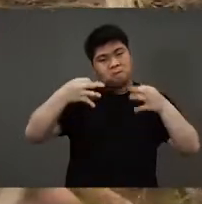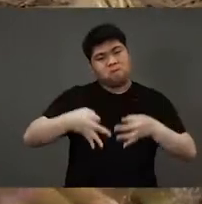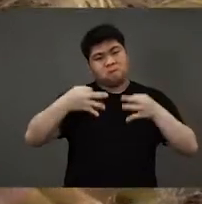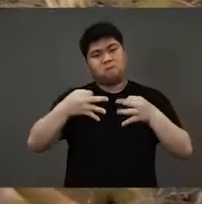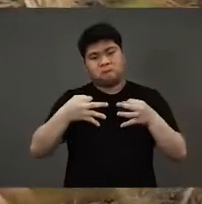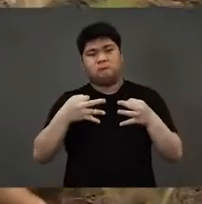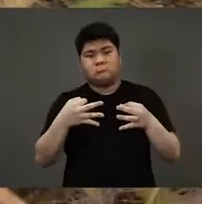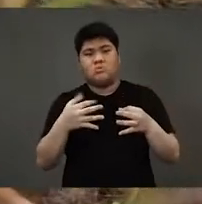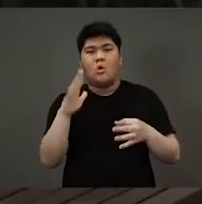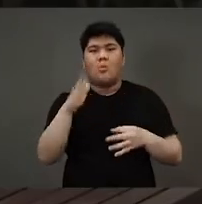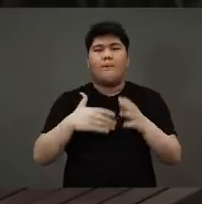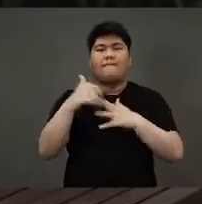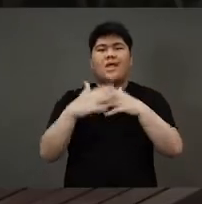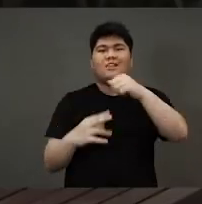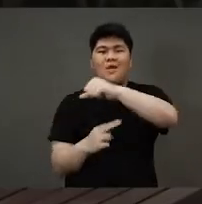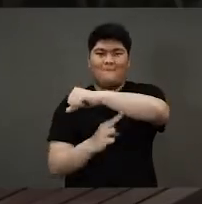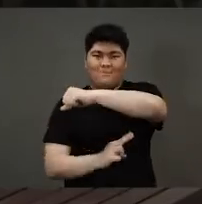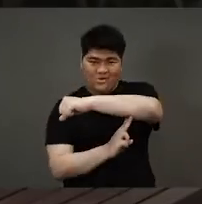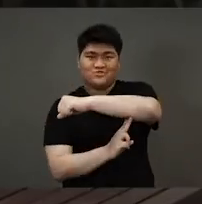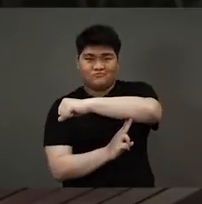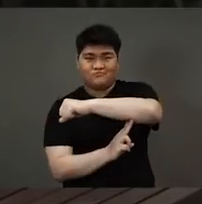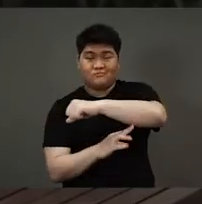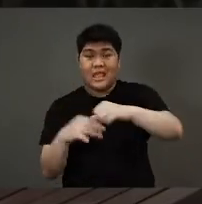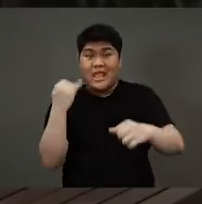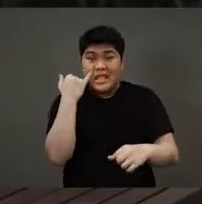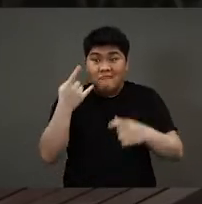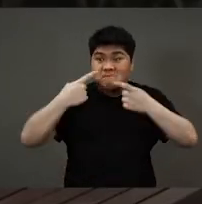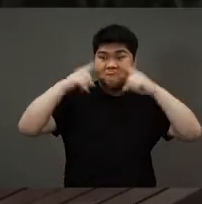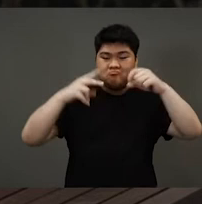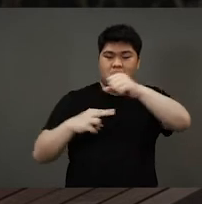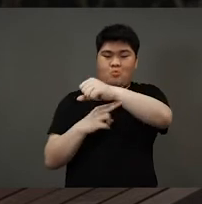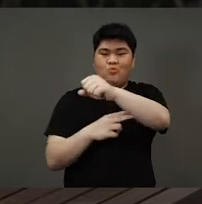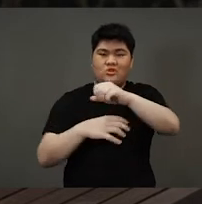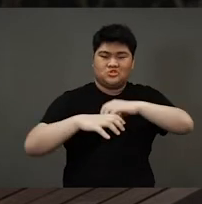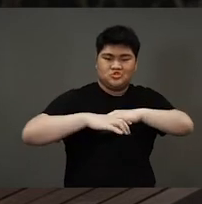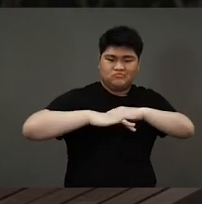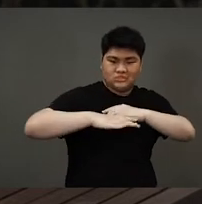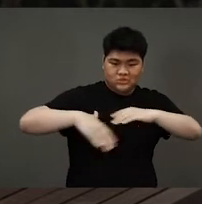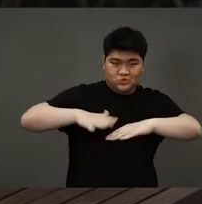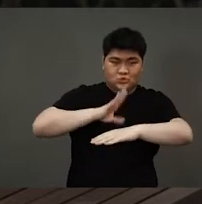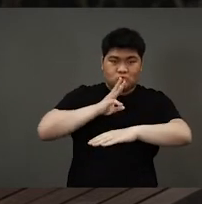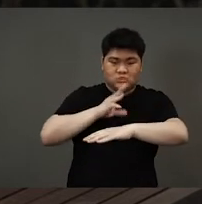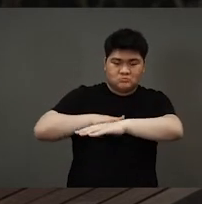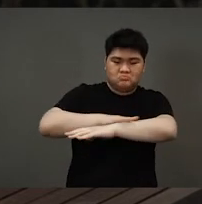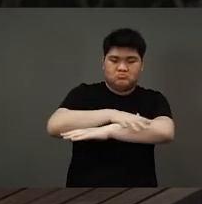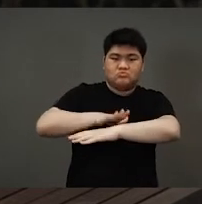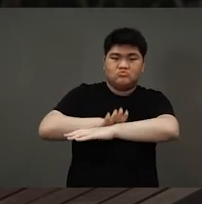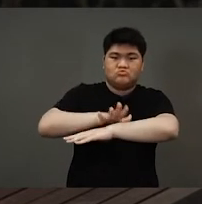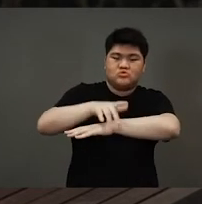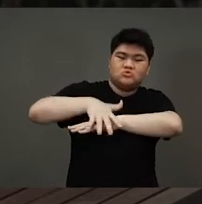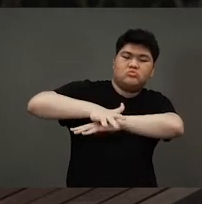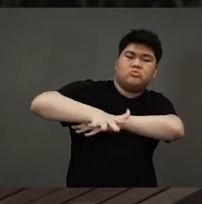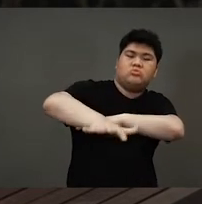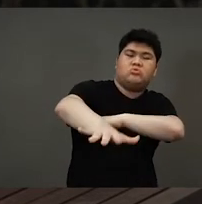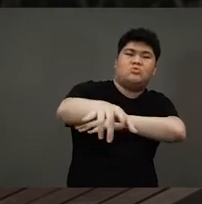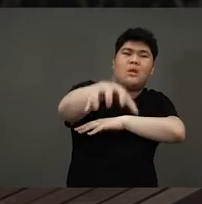that they would build a bridge. If they managed to build a bridge from this side of the shore to the island, then